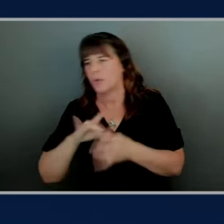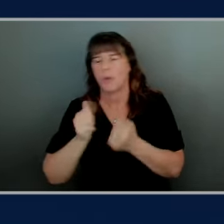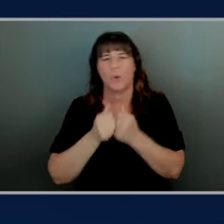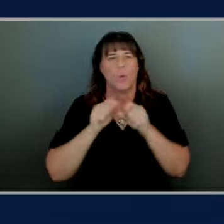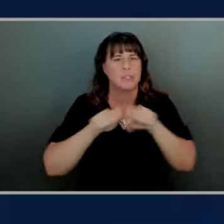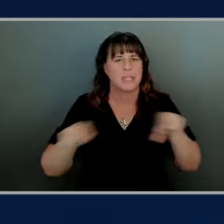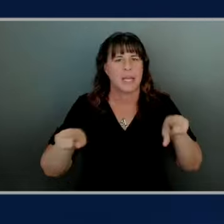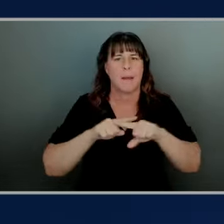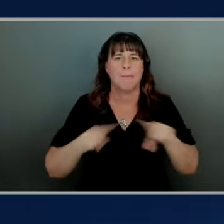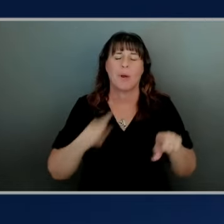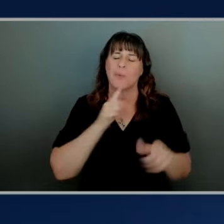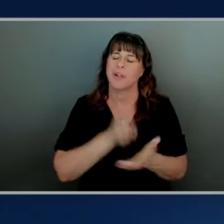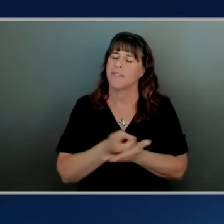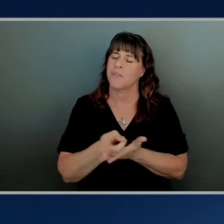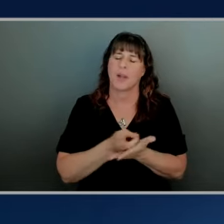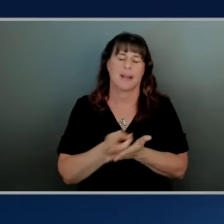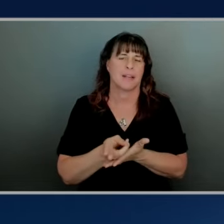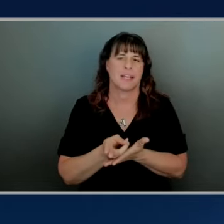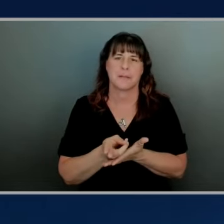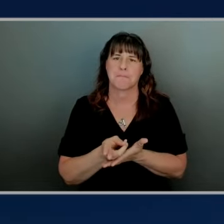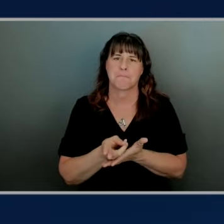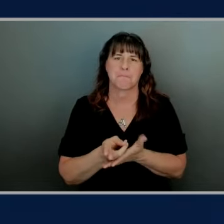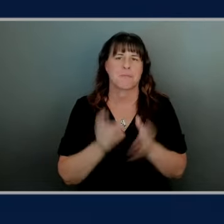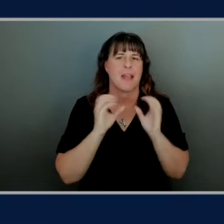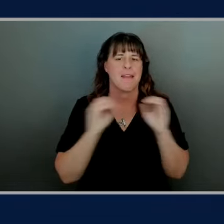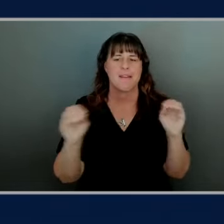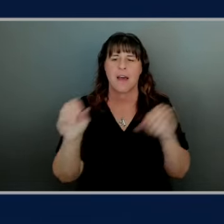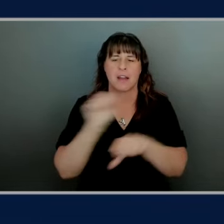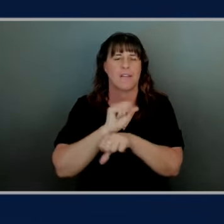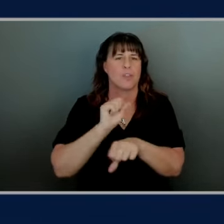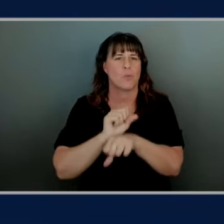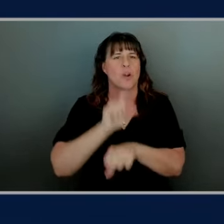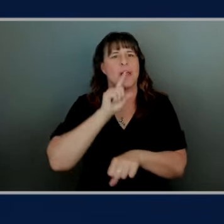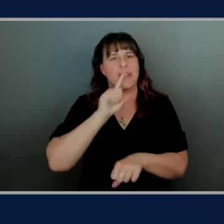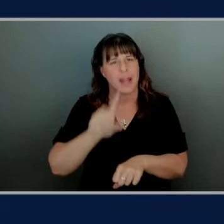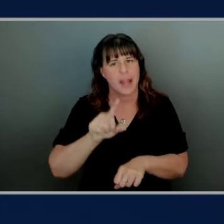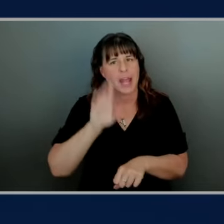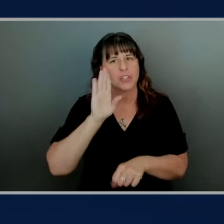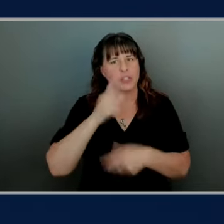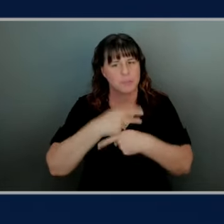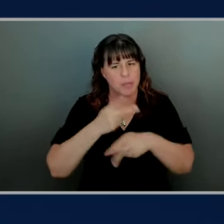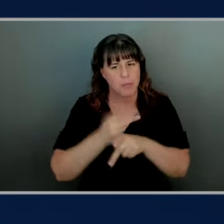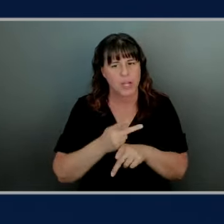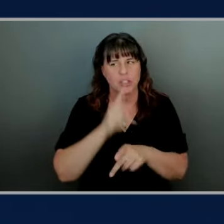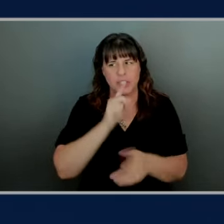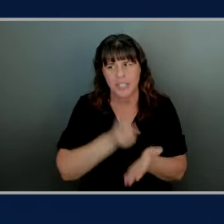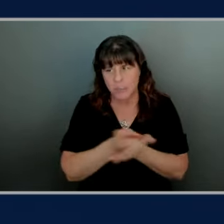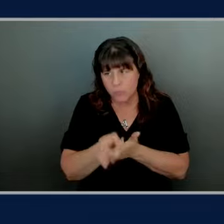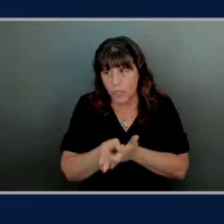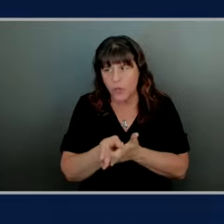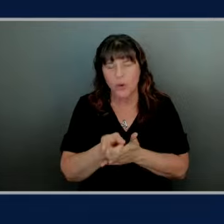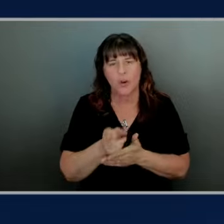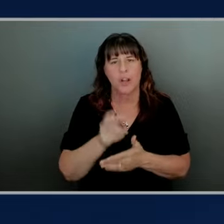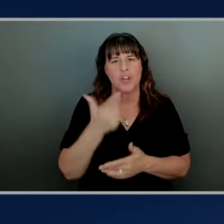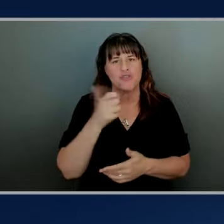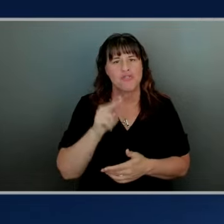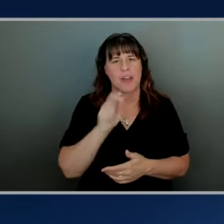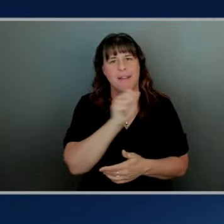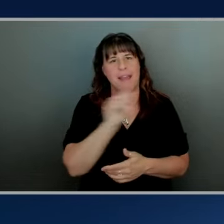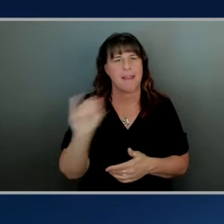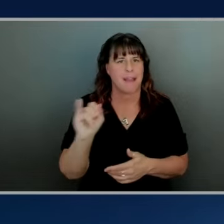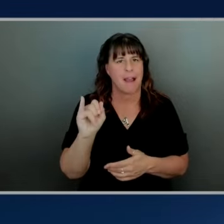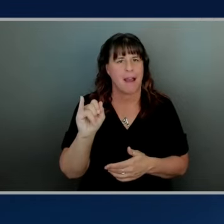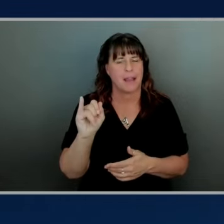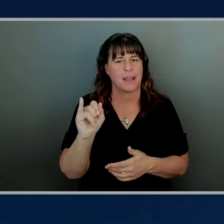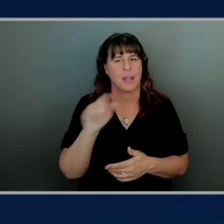and frankly you know none of the work that's actually going into production is pure gen ai right it's all still the human in the loop